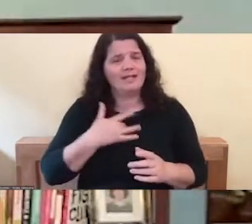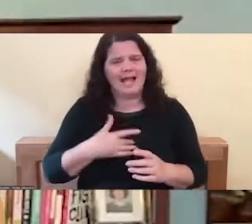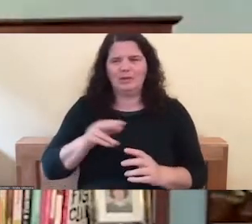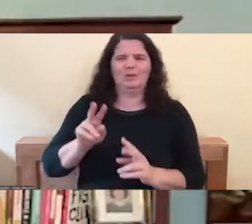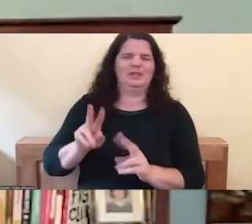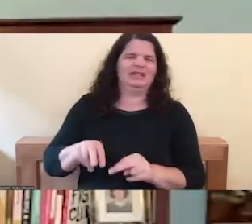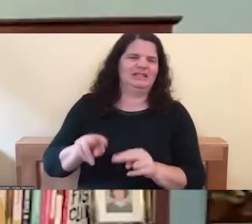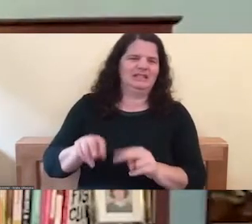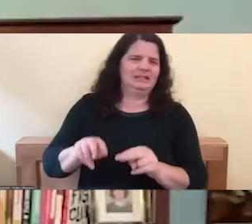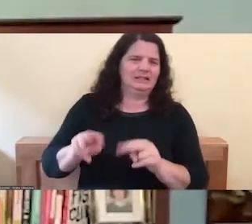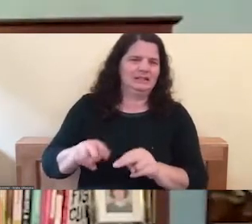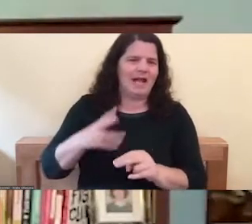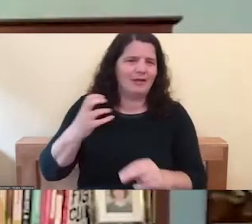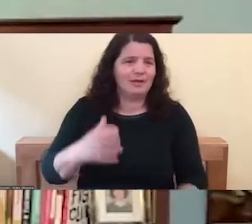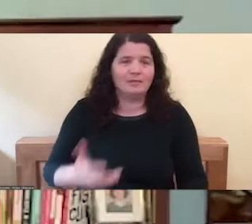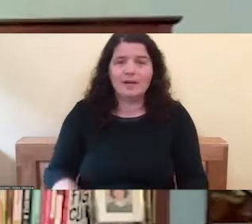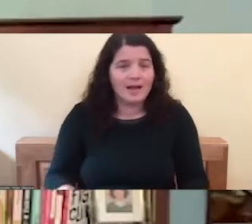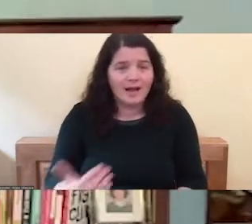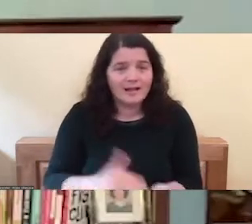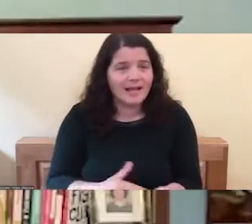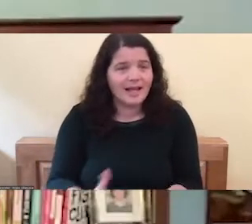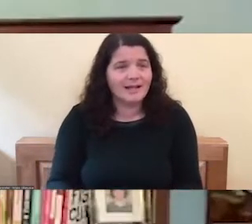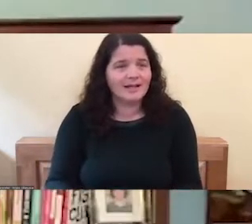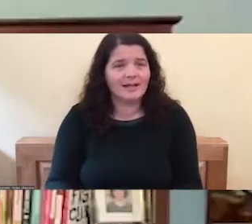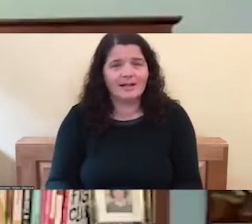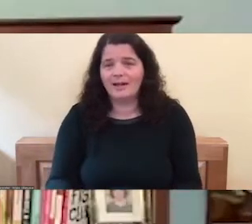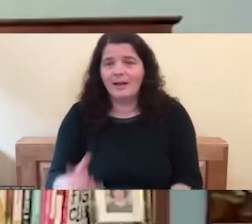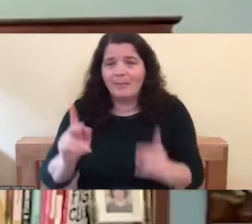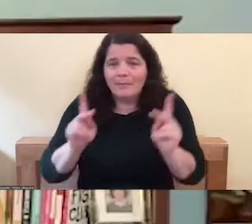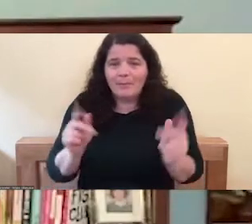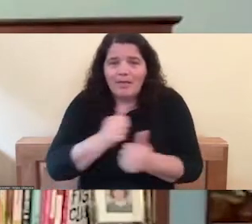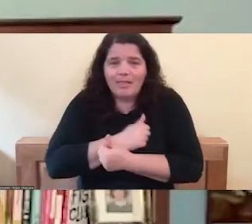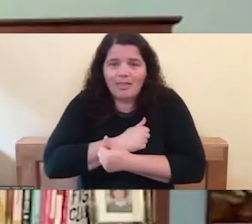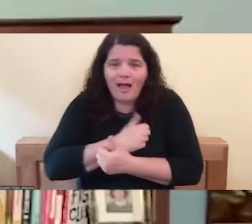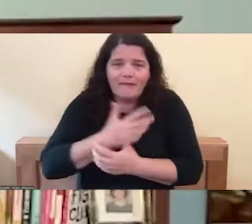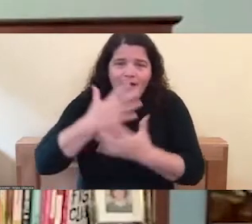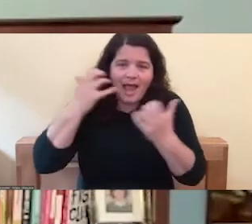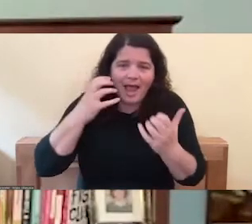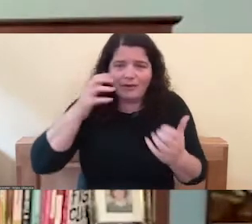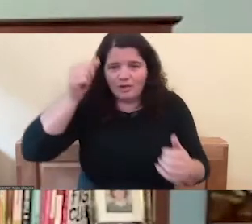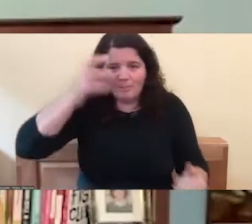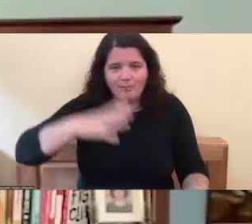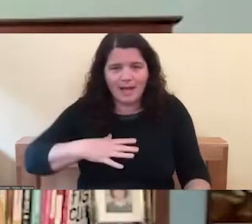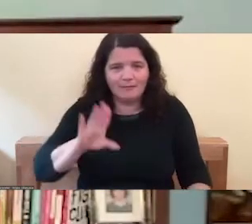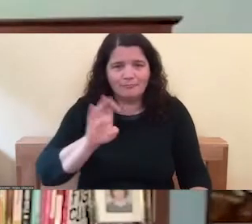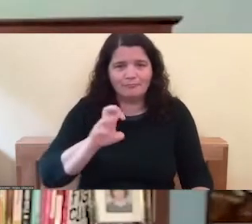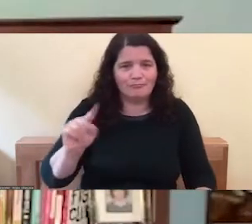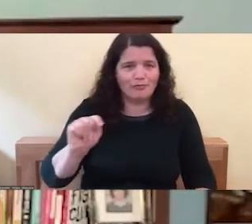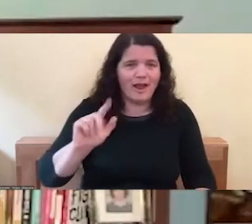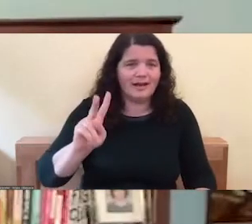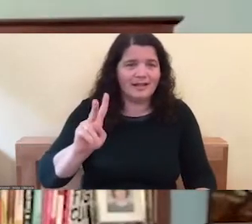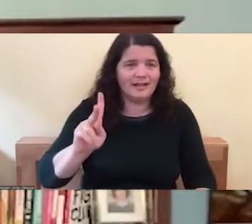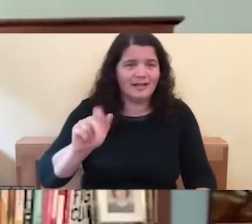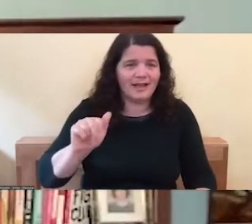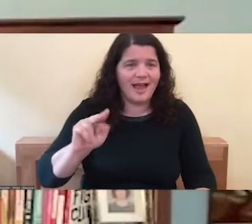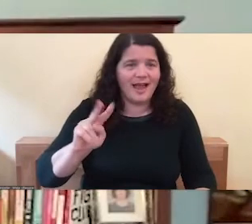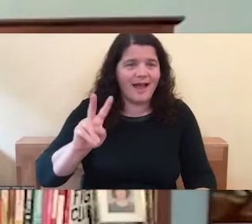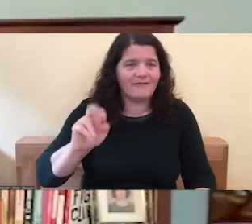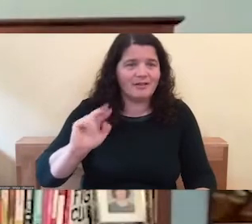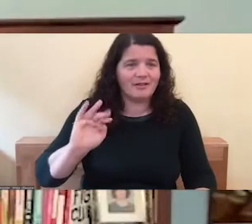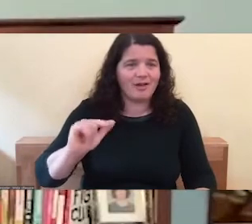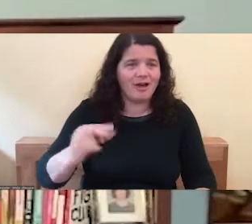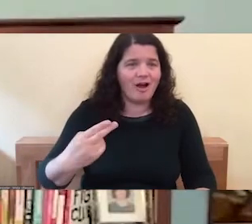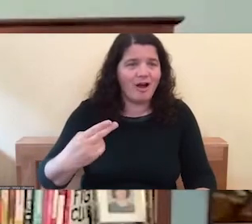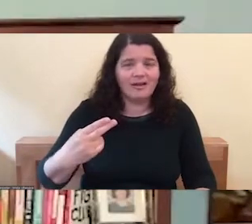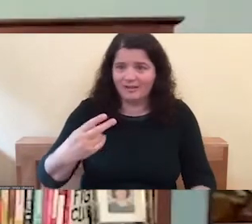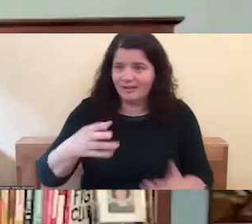they love angry men that Brett Kavanaugh, he got elected to the Supreme Court because he was so angry. You know, women, they think we're crazy and they don't believe